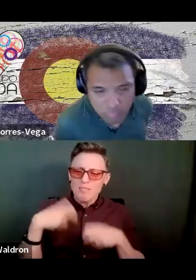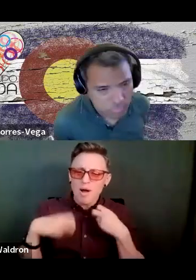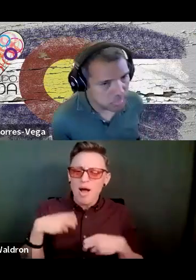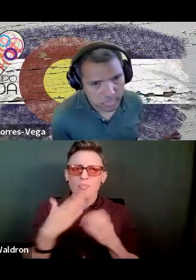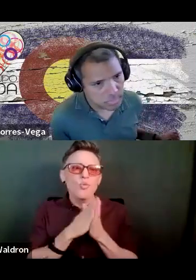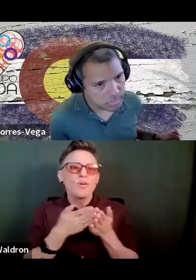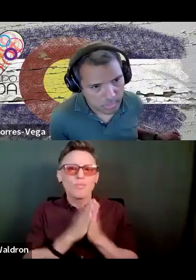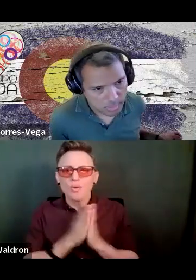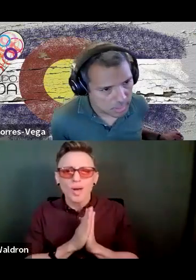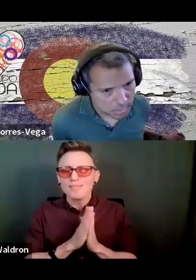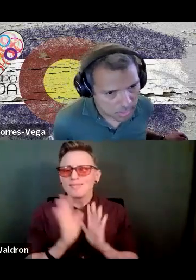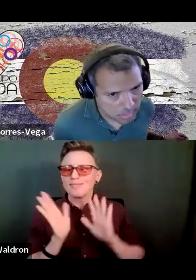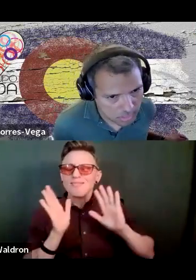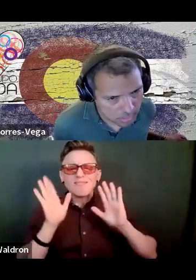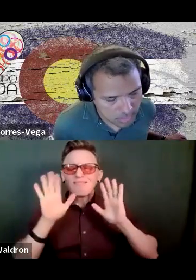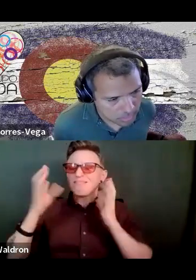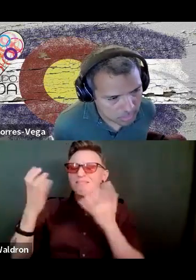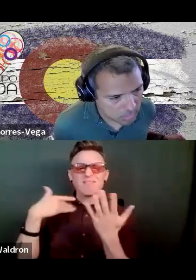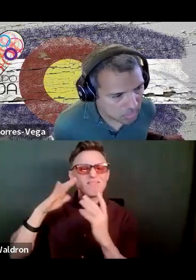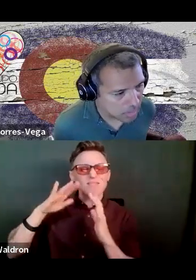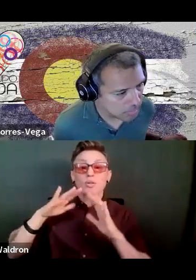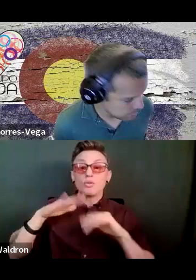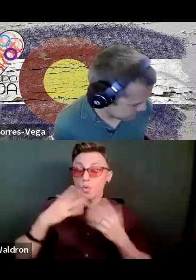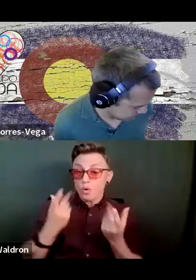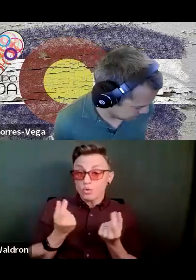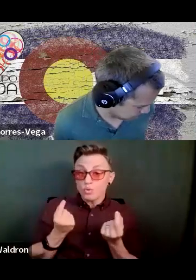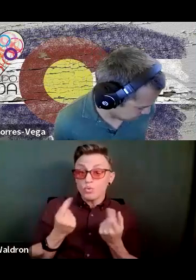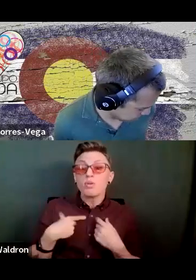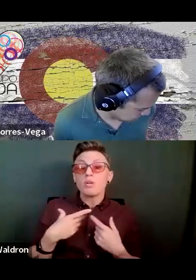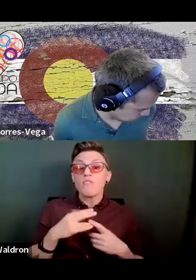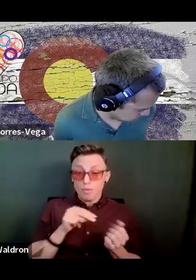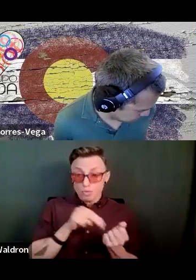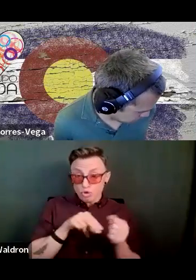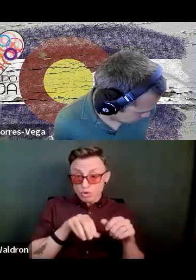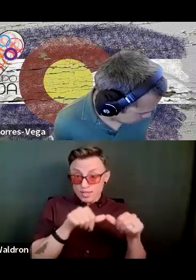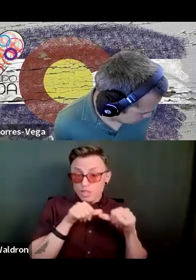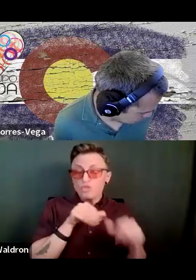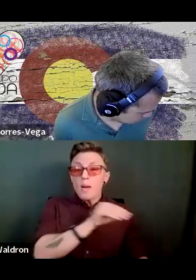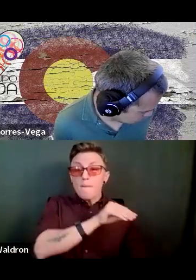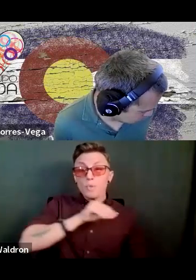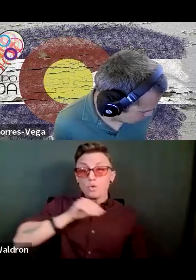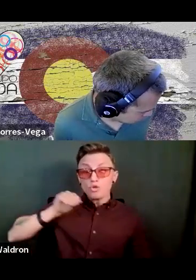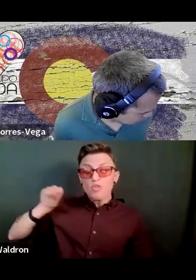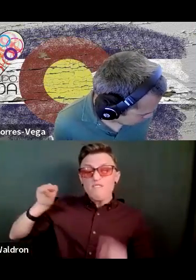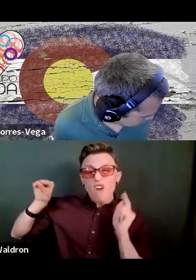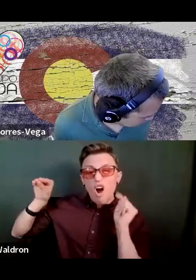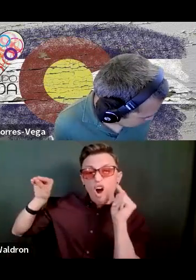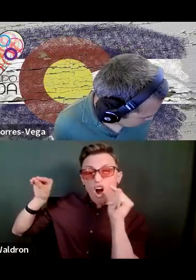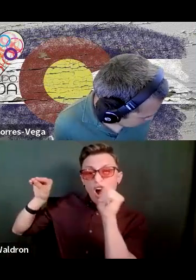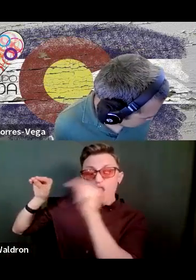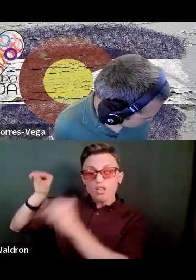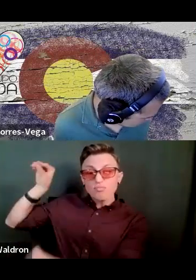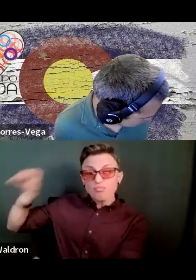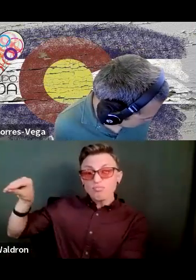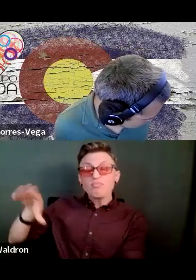they moved her to the farthest room from the nurse's station and they disconnected her nurse call button.